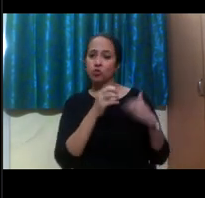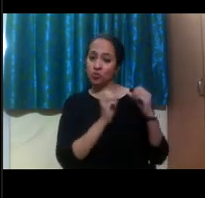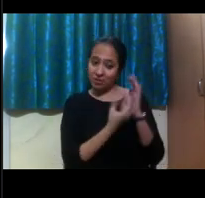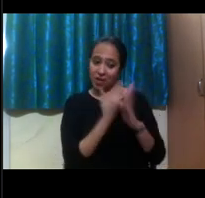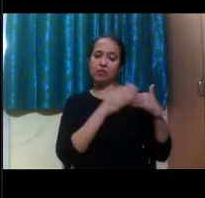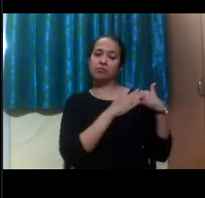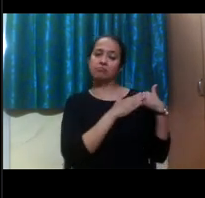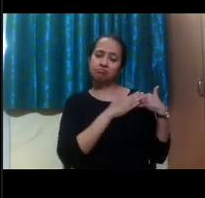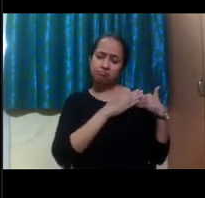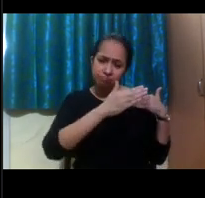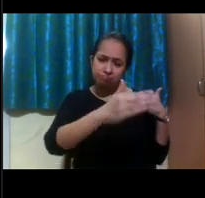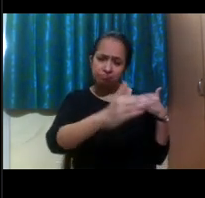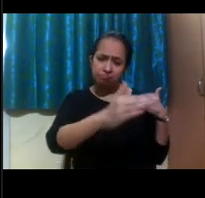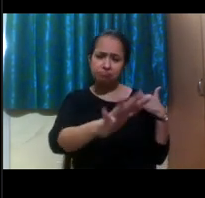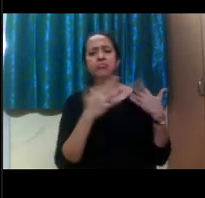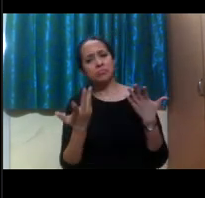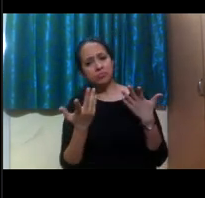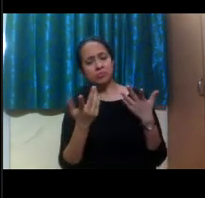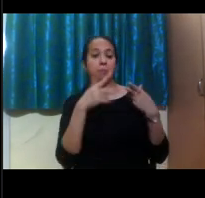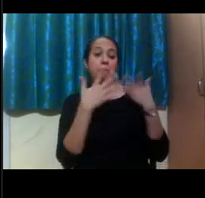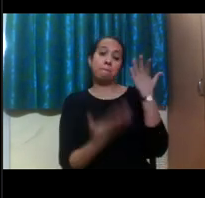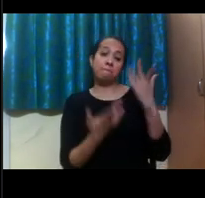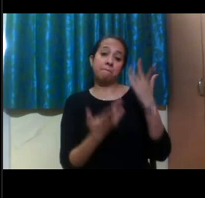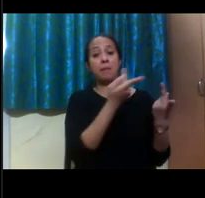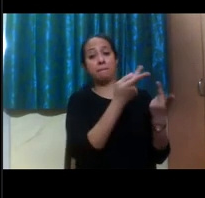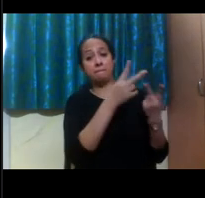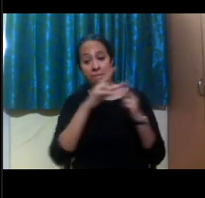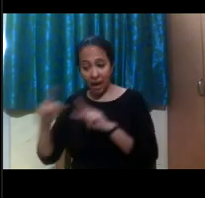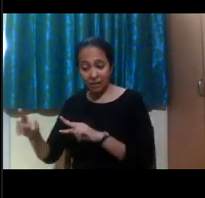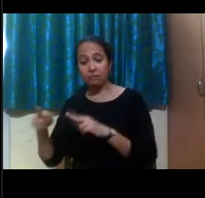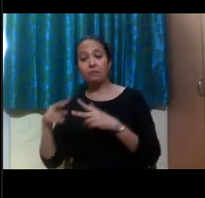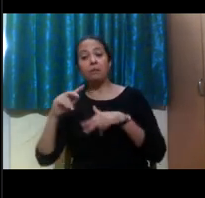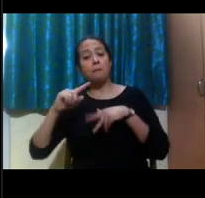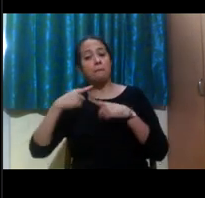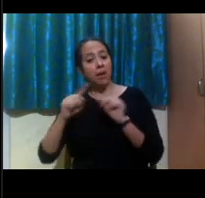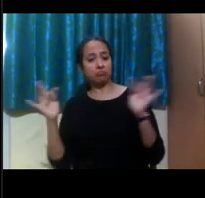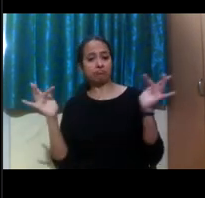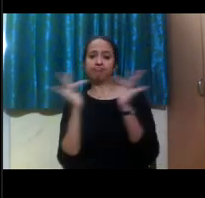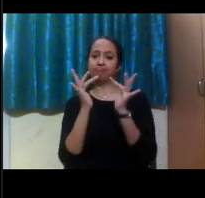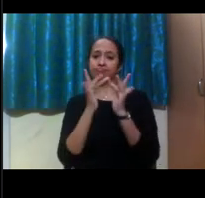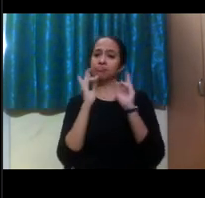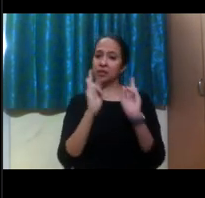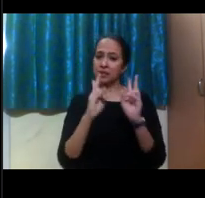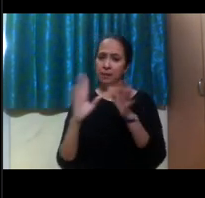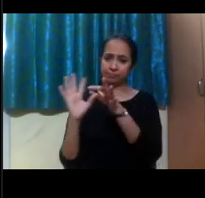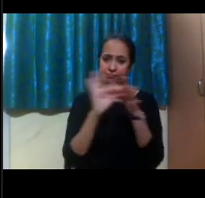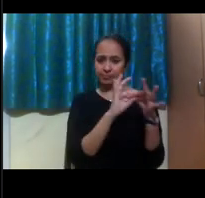applying, and even when you return home, you can always connect with our office with the clearinghouse.